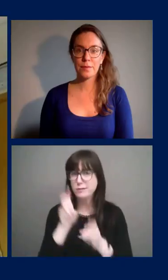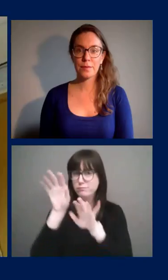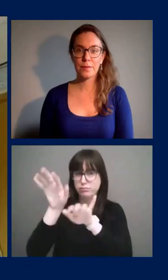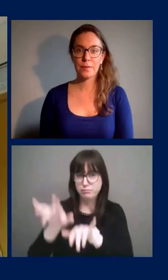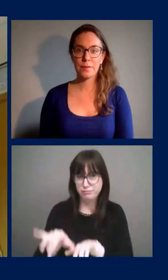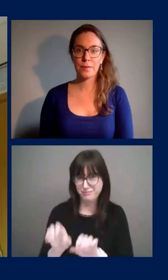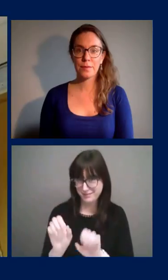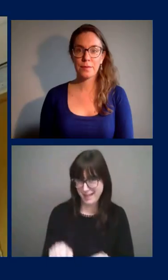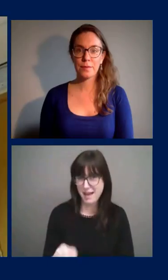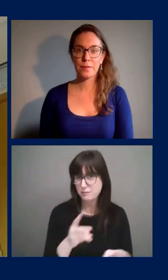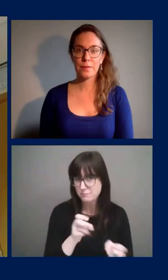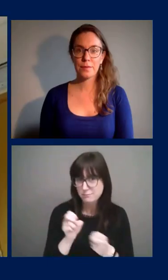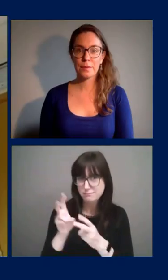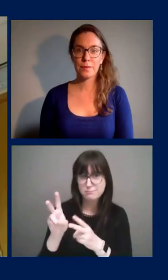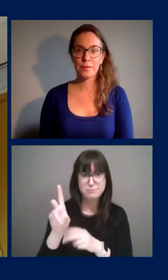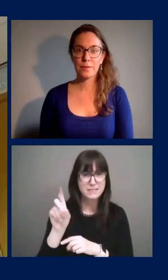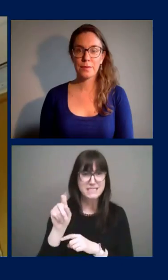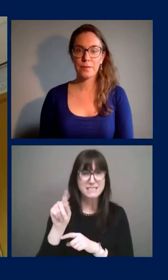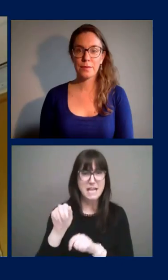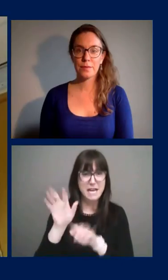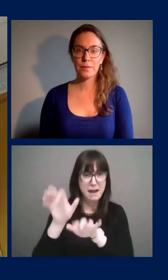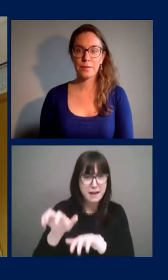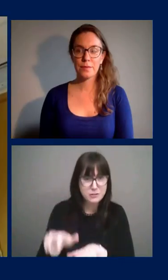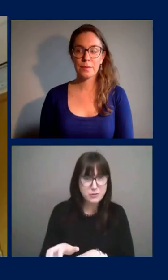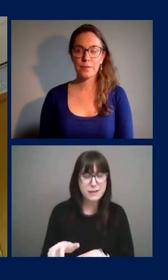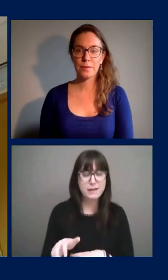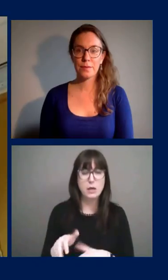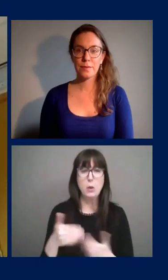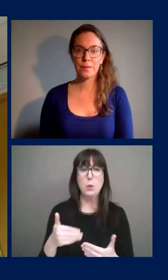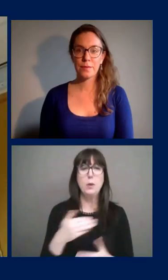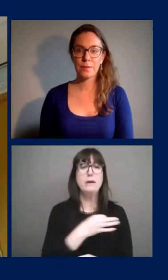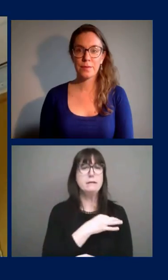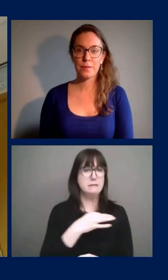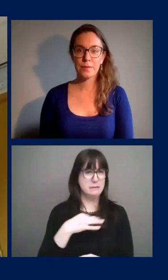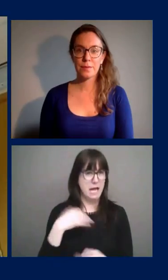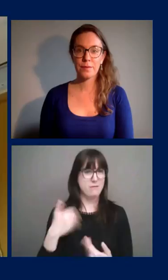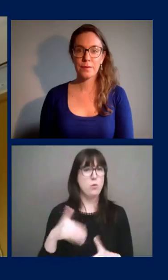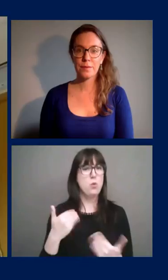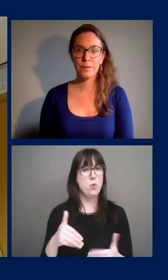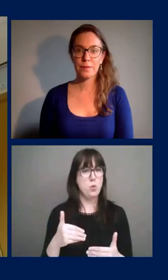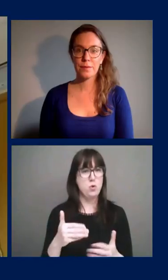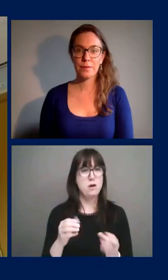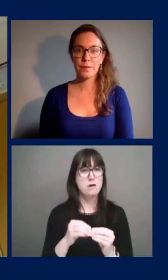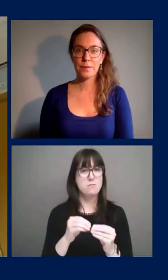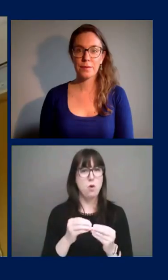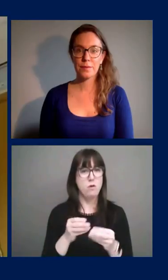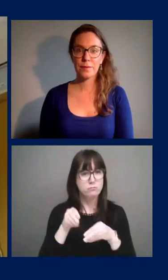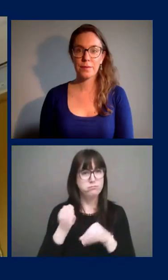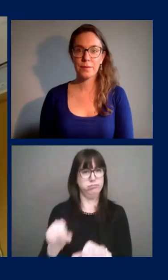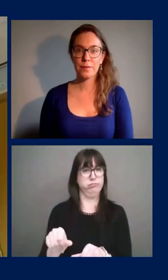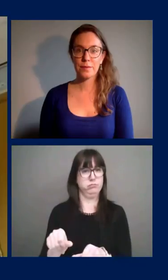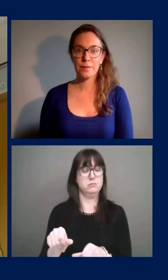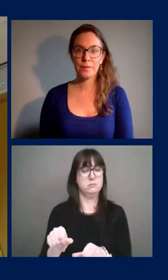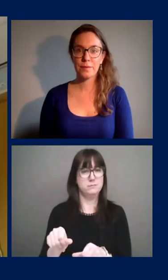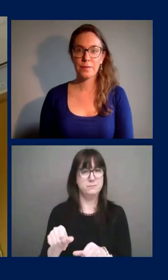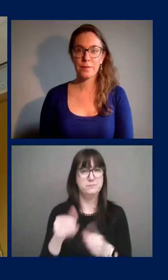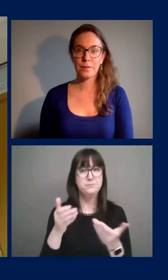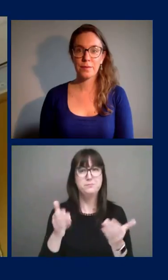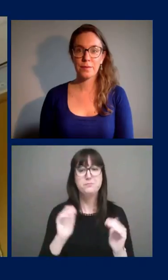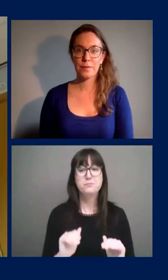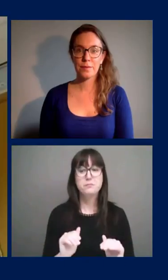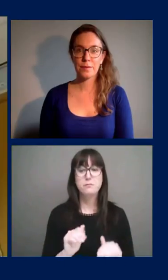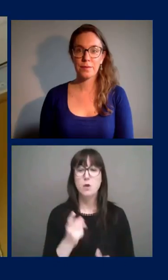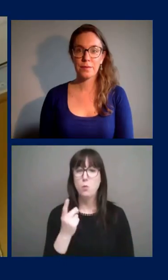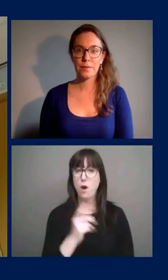into IFAS through data entry staff. So it's definitely improving the efficiency. The wonderful